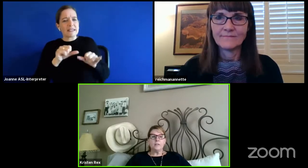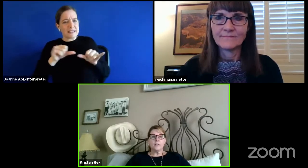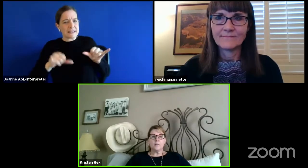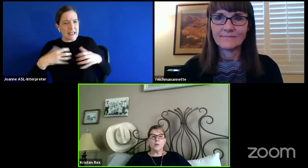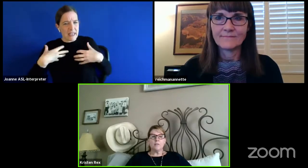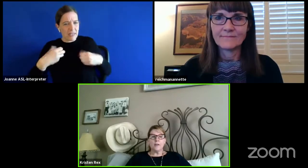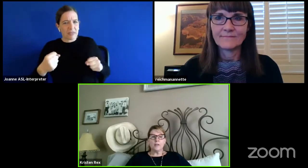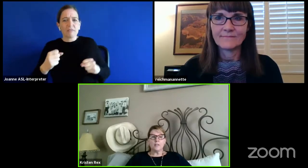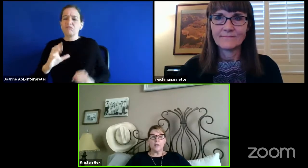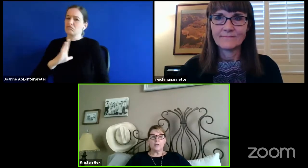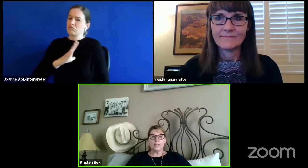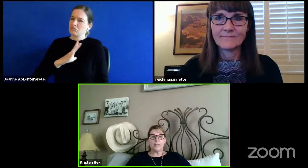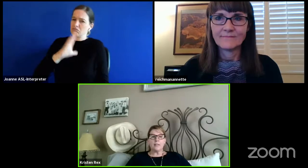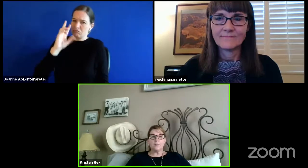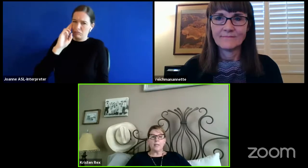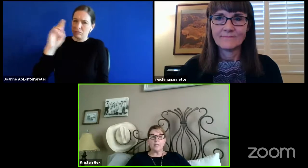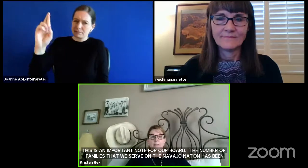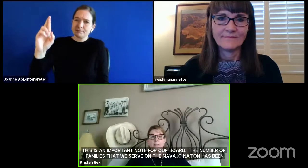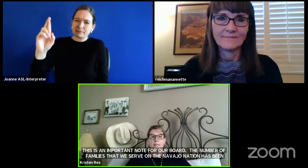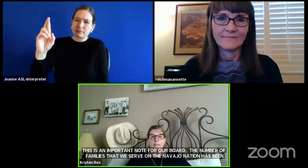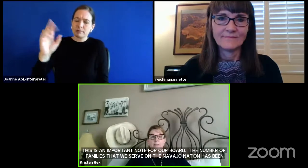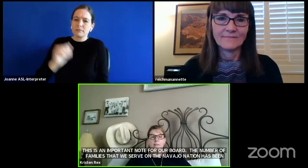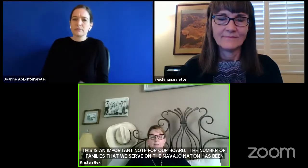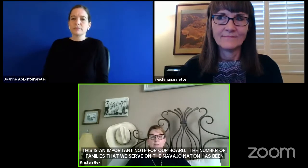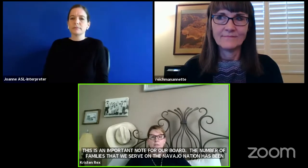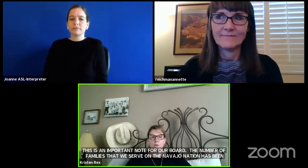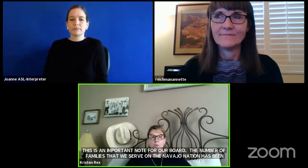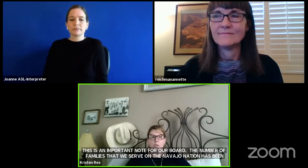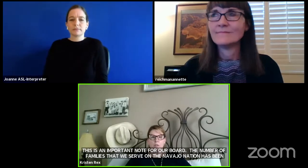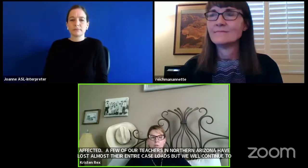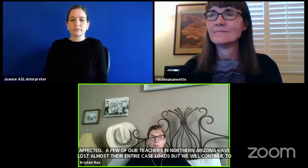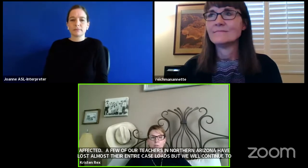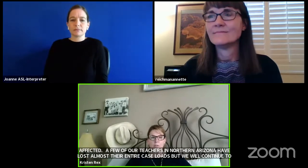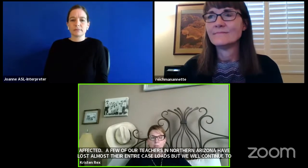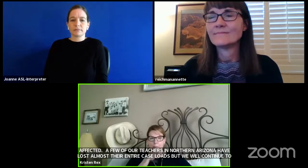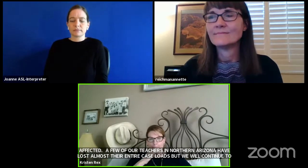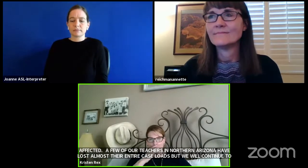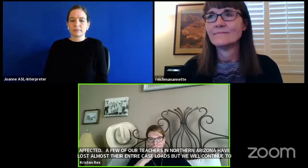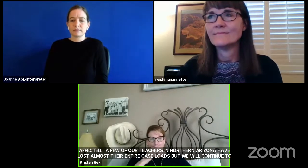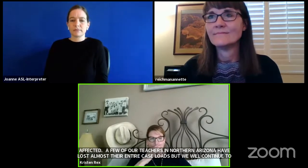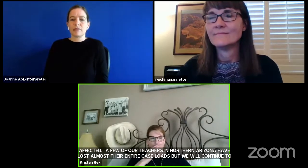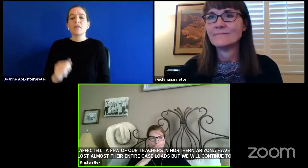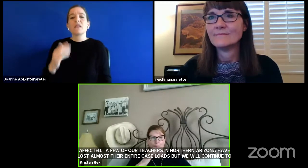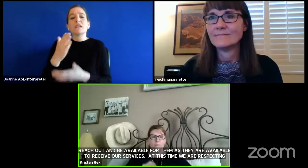Some quick facts about ELP since the school closures.